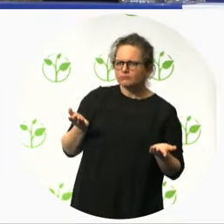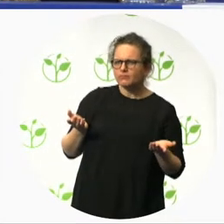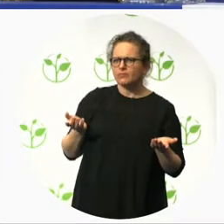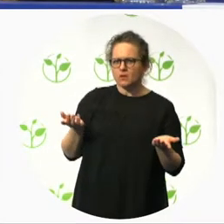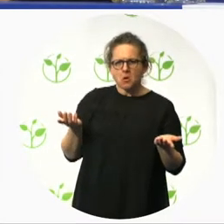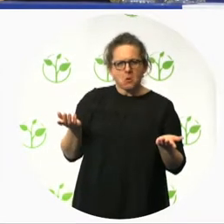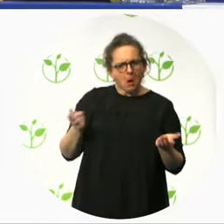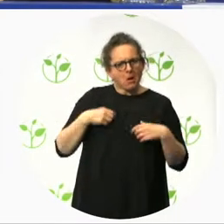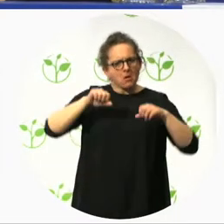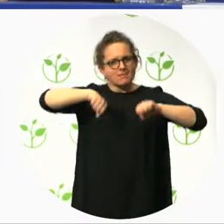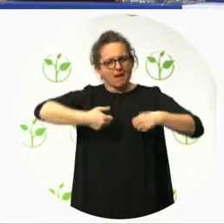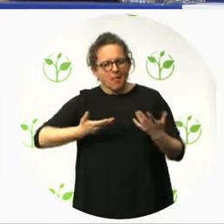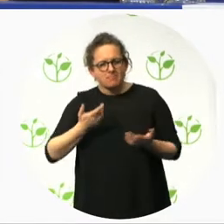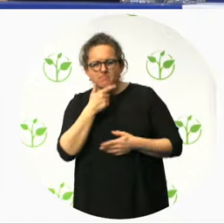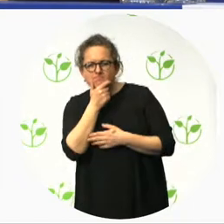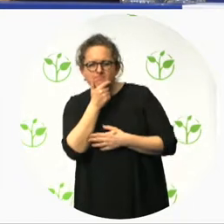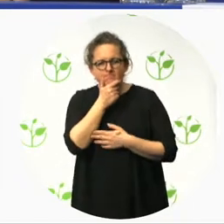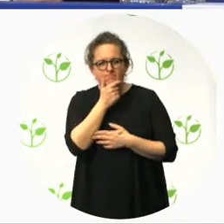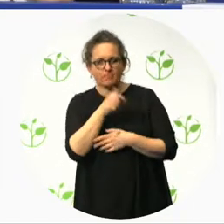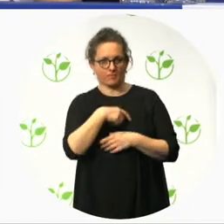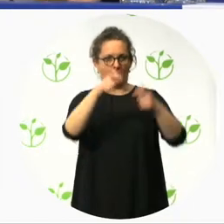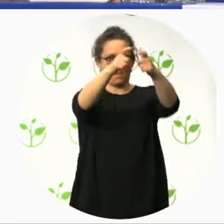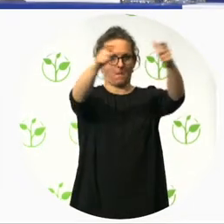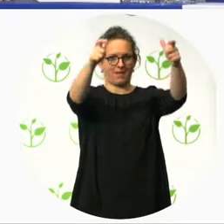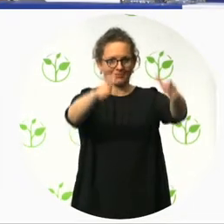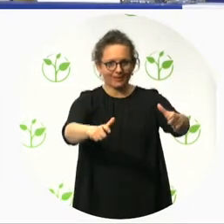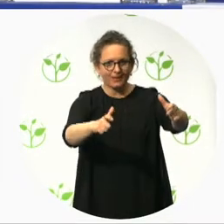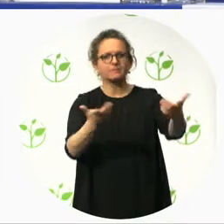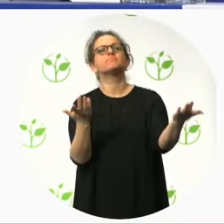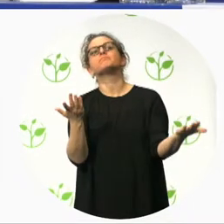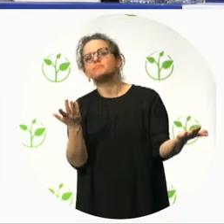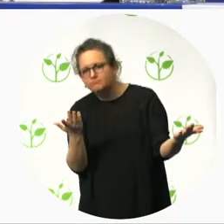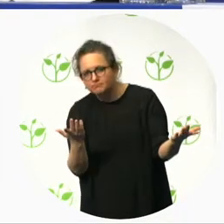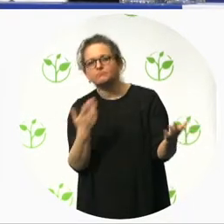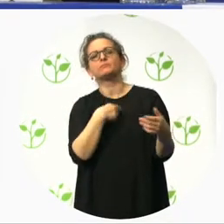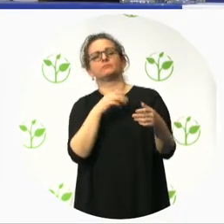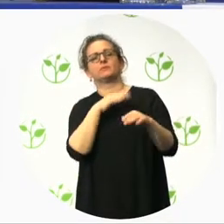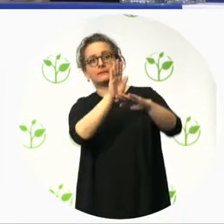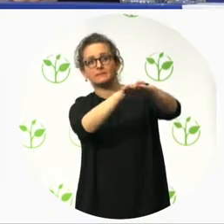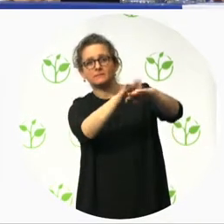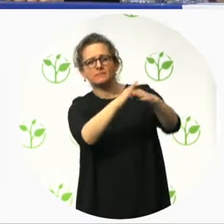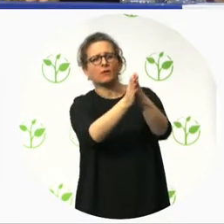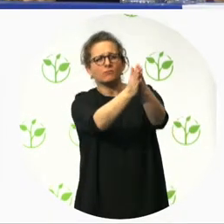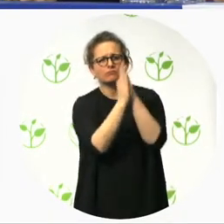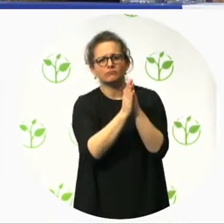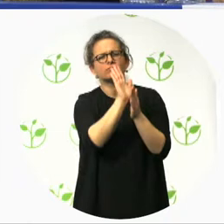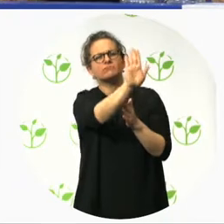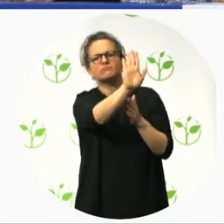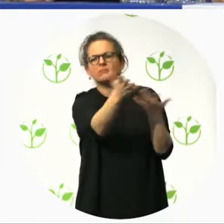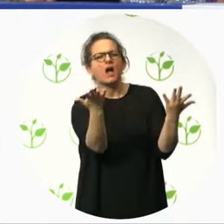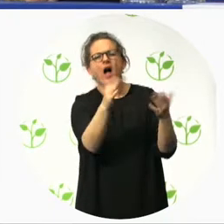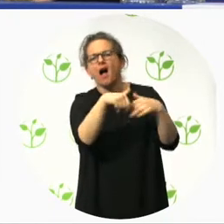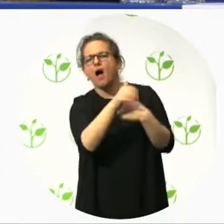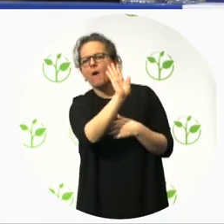accessibility statement. And even some companies do that. They have posted